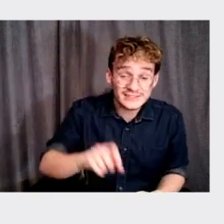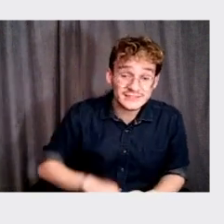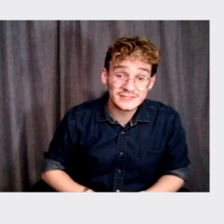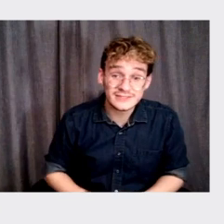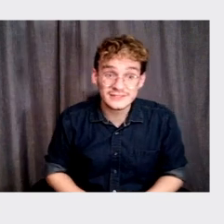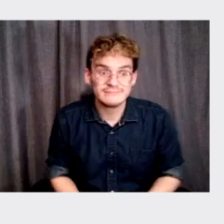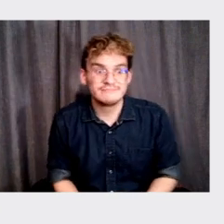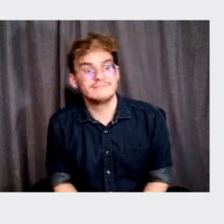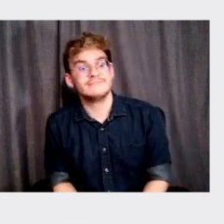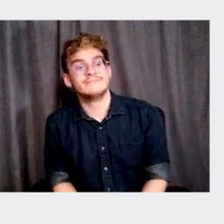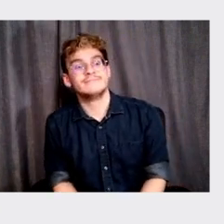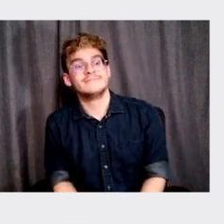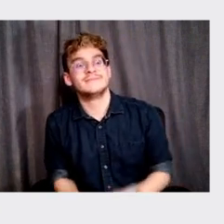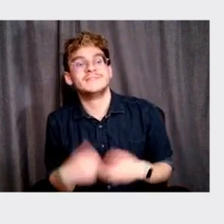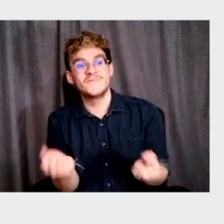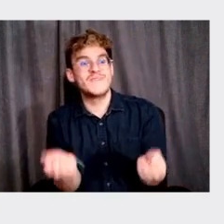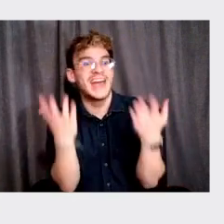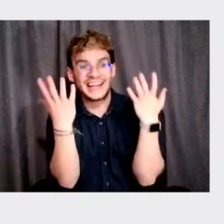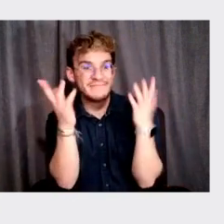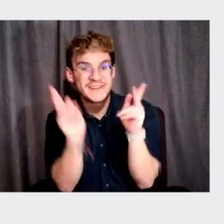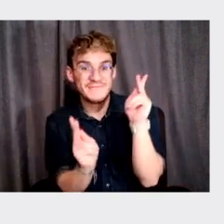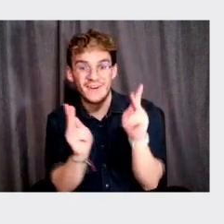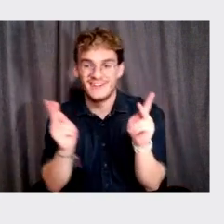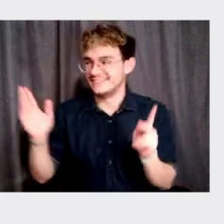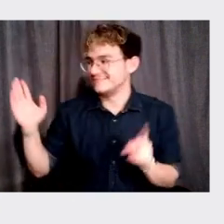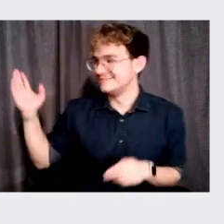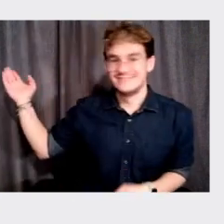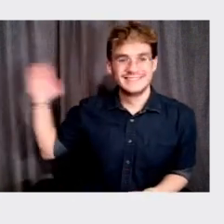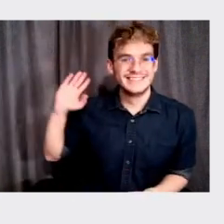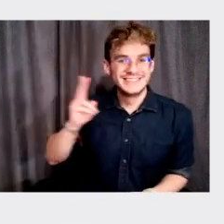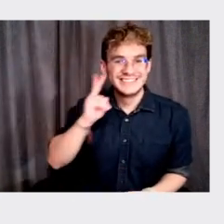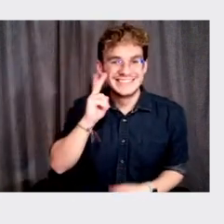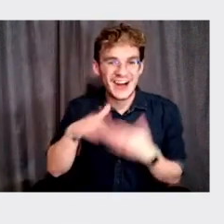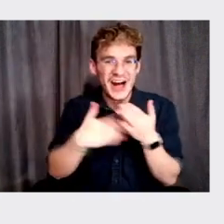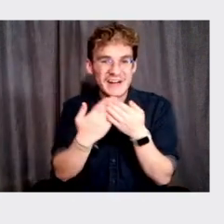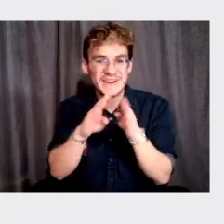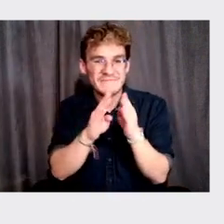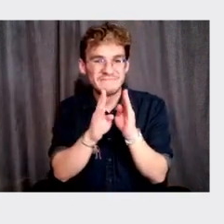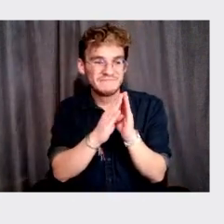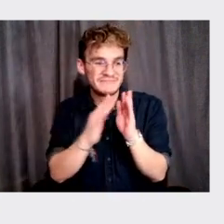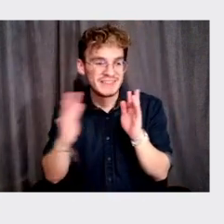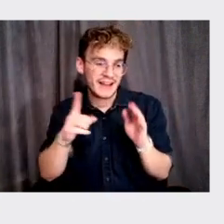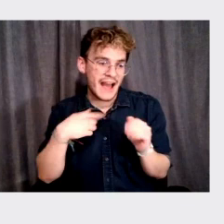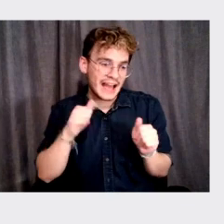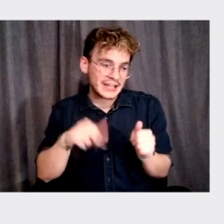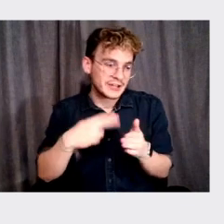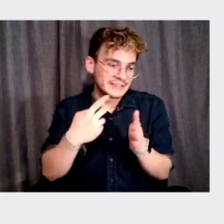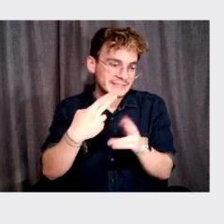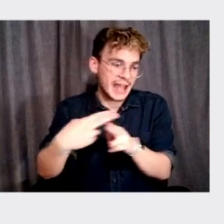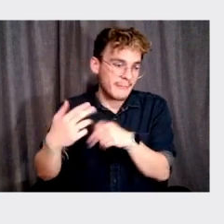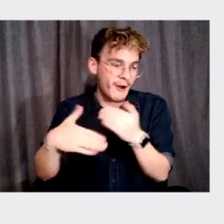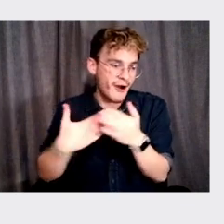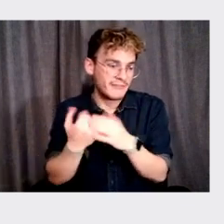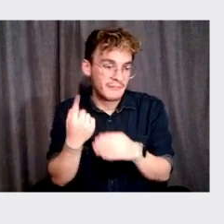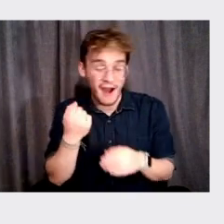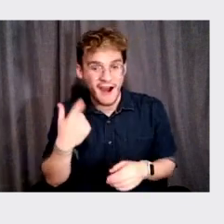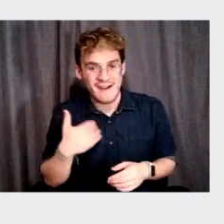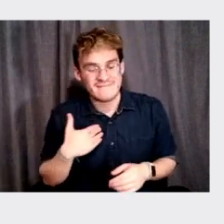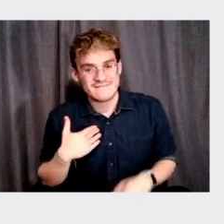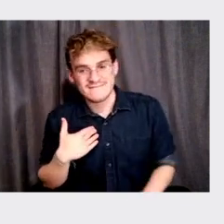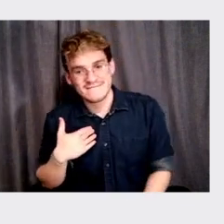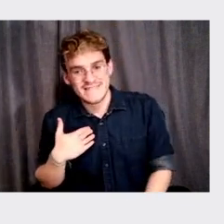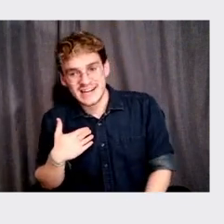Oh my God. Uh, so many, I mean, I can name, I can name them all. I mean, I have, I have, um, uh,